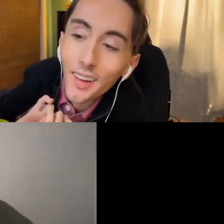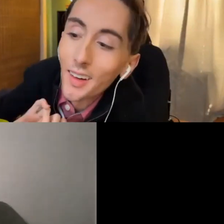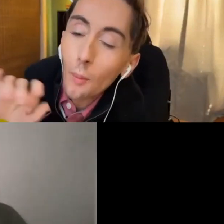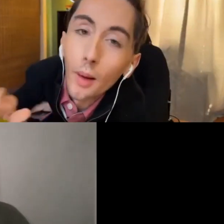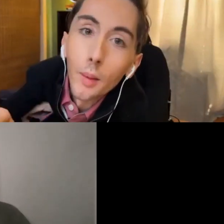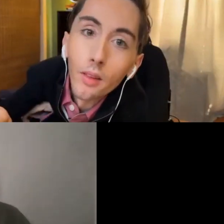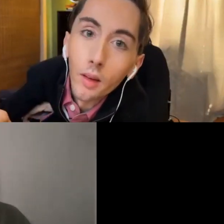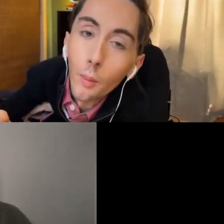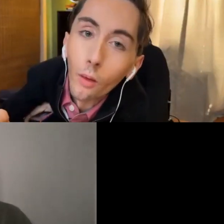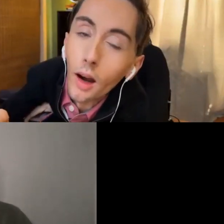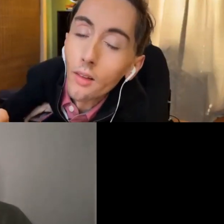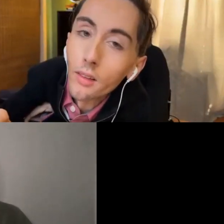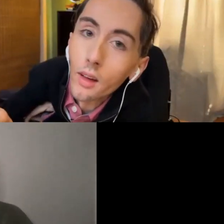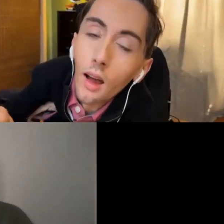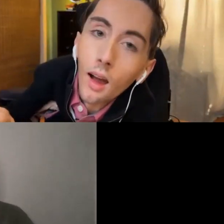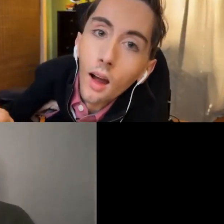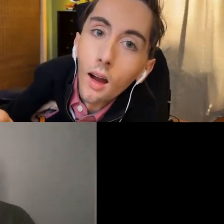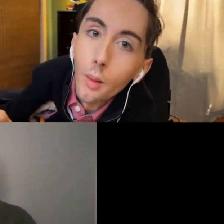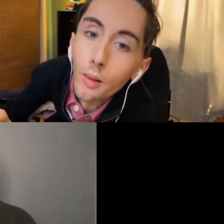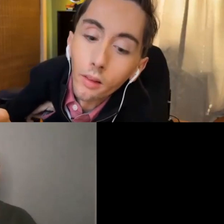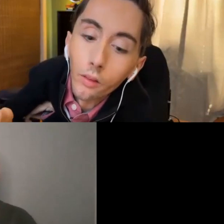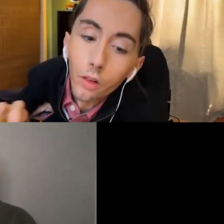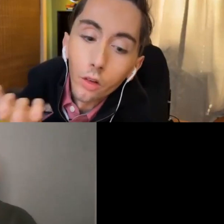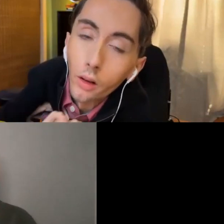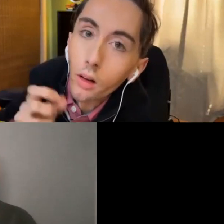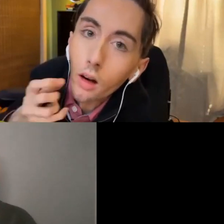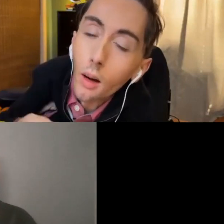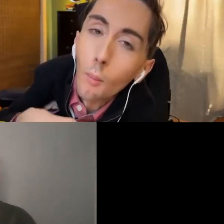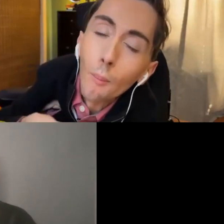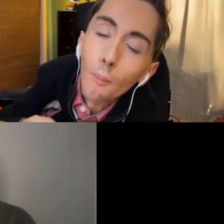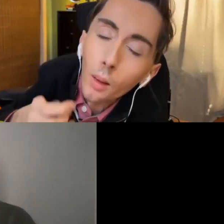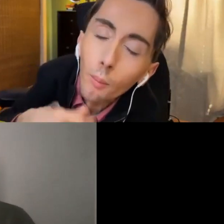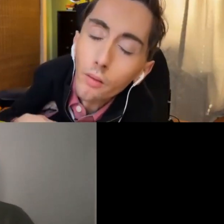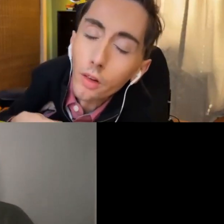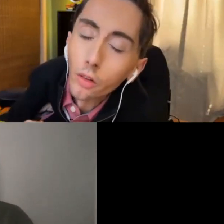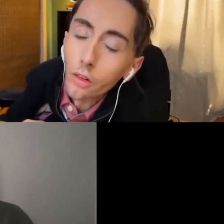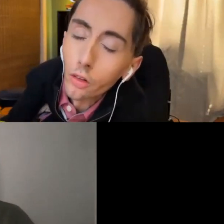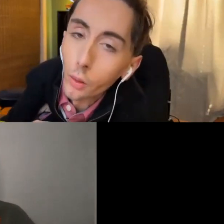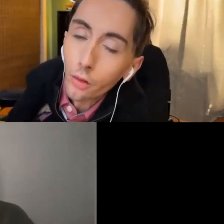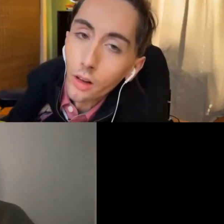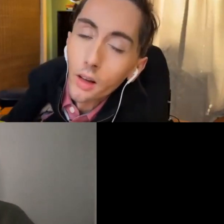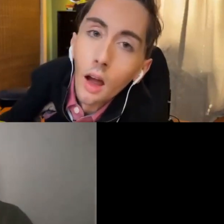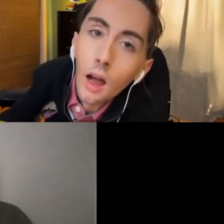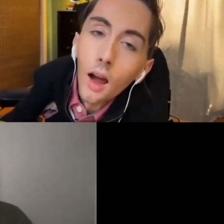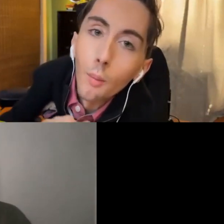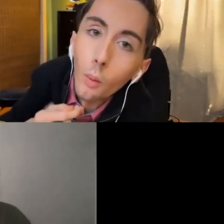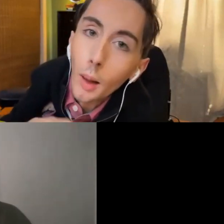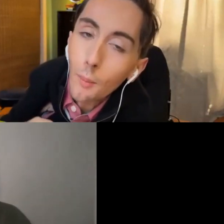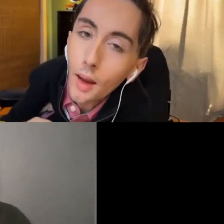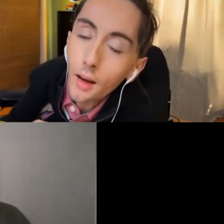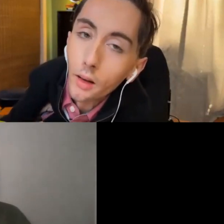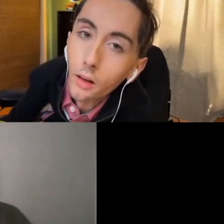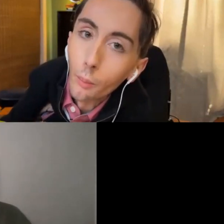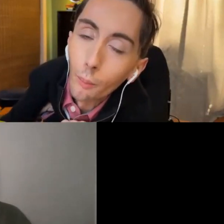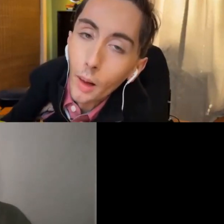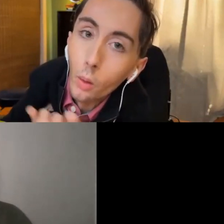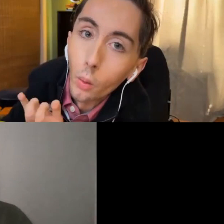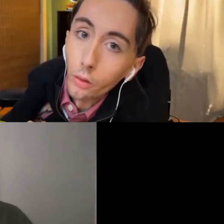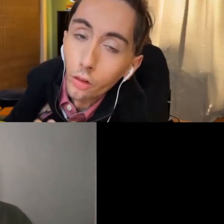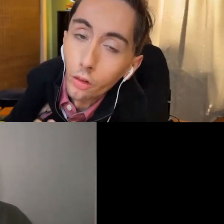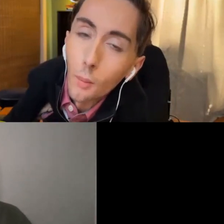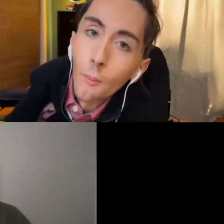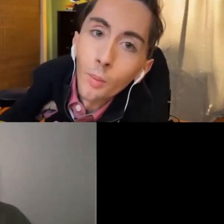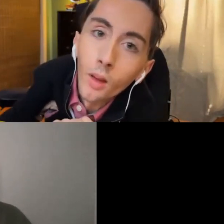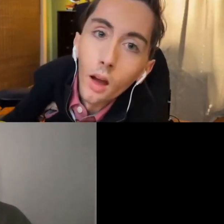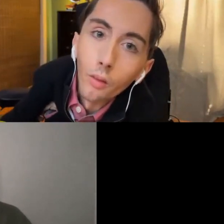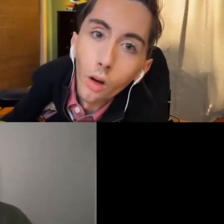Hi there. My name is Sam Krause. I am a television writer. My visual description, I'm a white man in a power